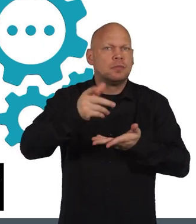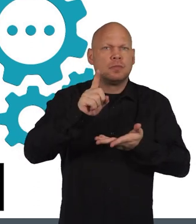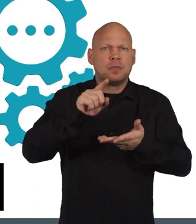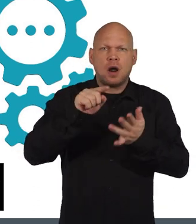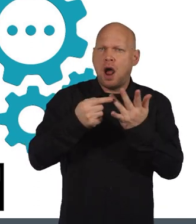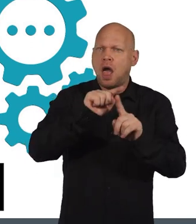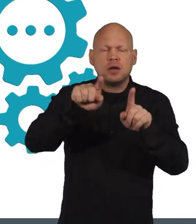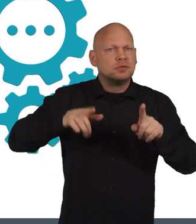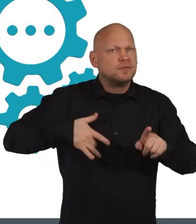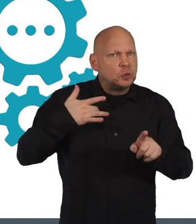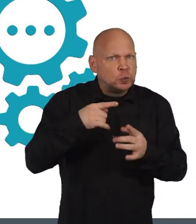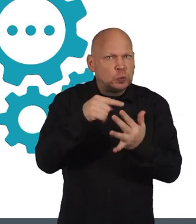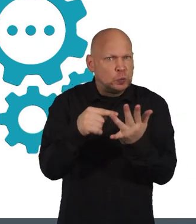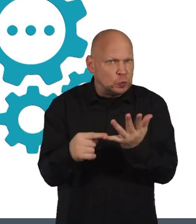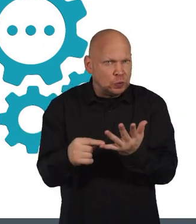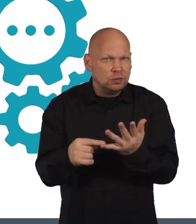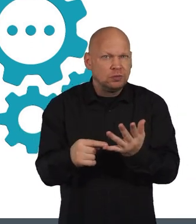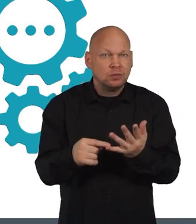the service.